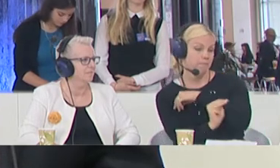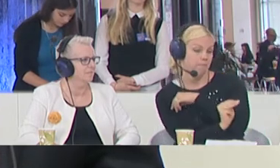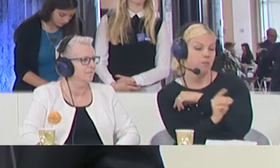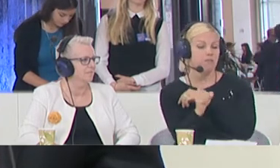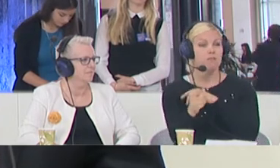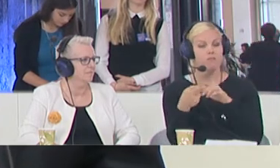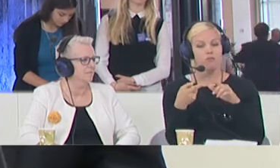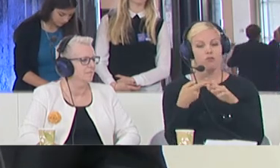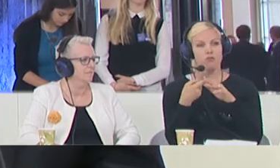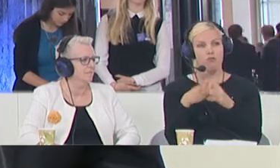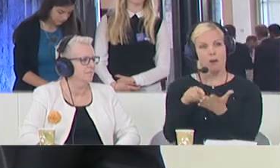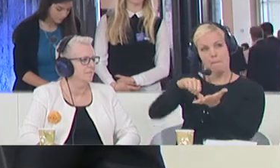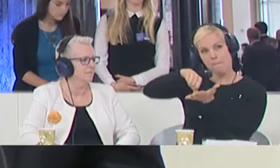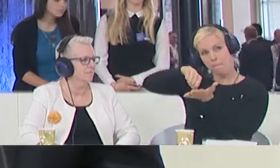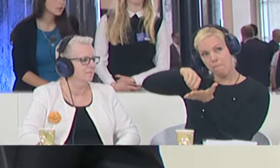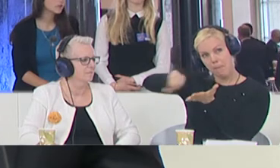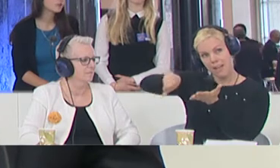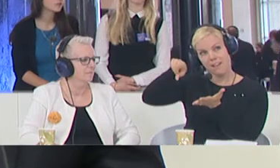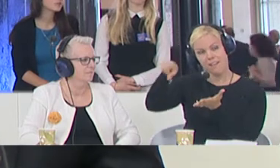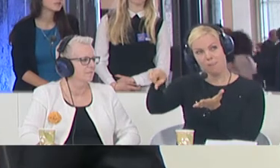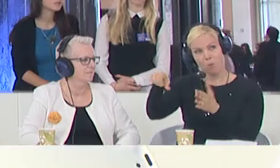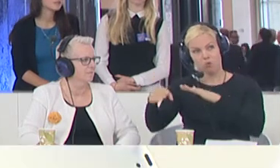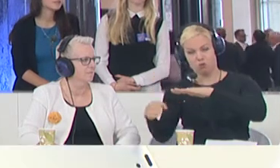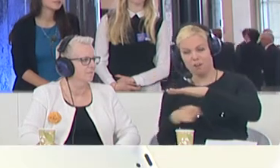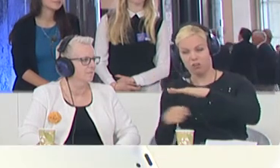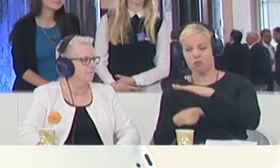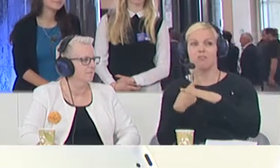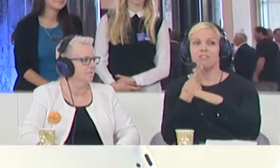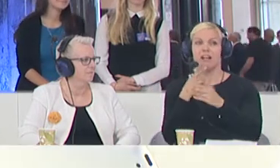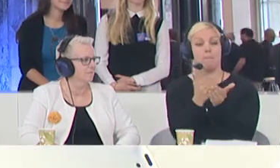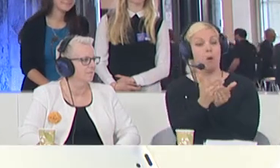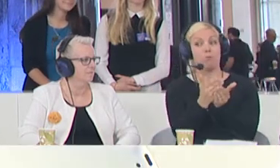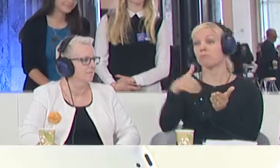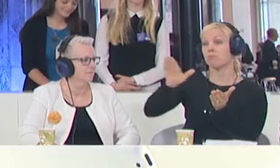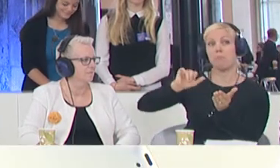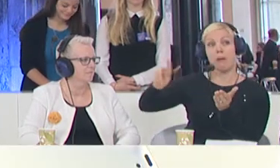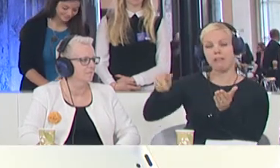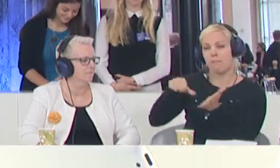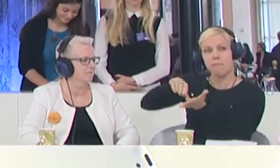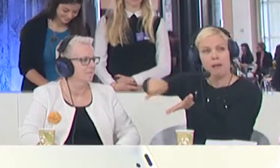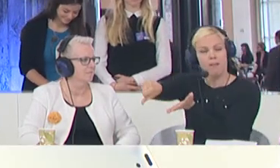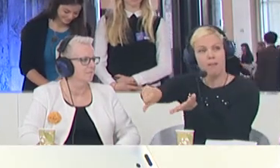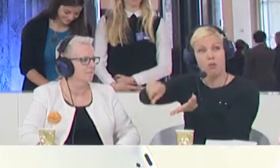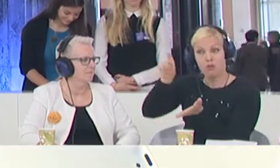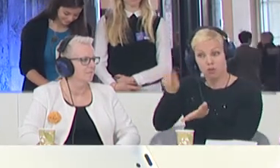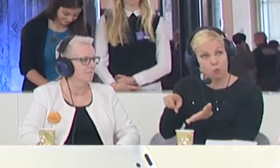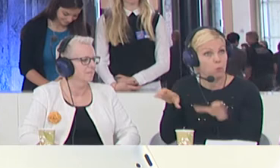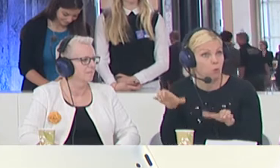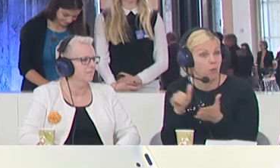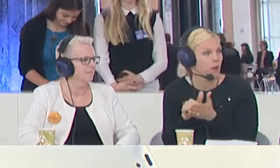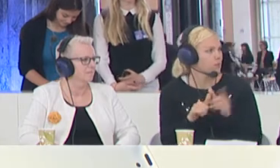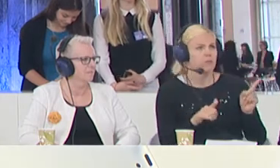the traffickers to turn their boats around. Should we do that? Definitely not. I think this is another example how we are rerouting the debate.